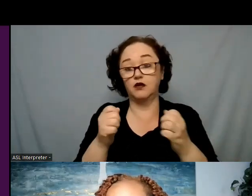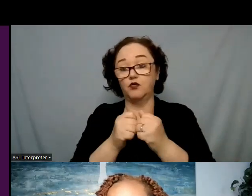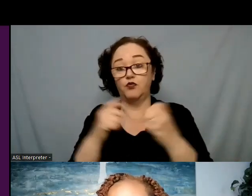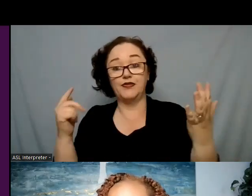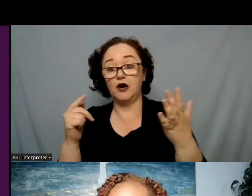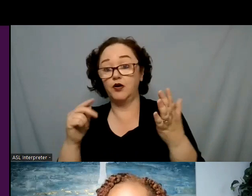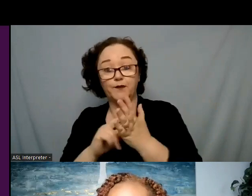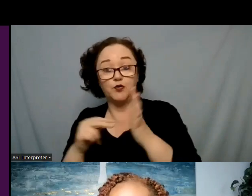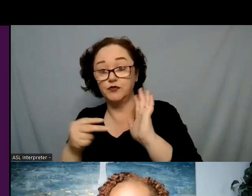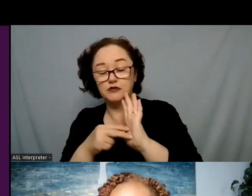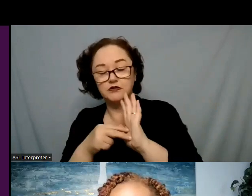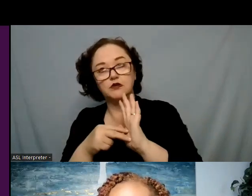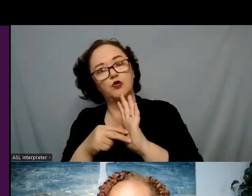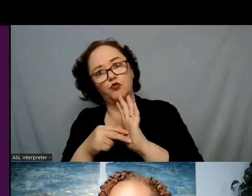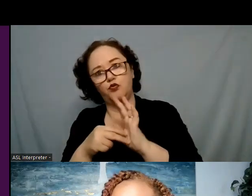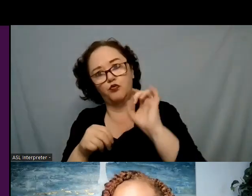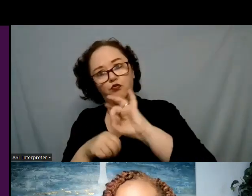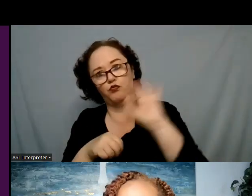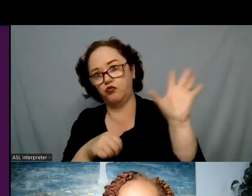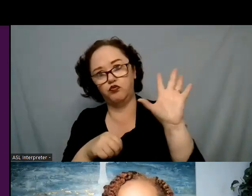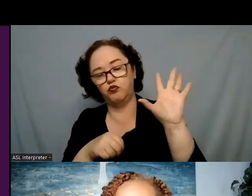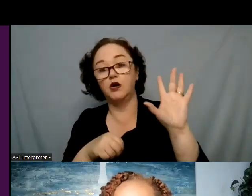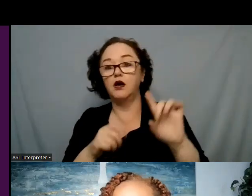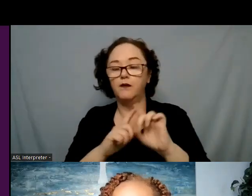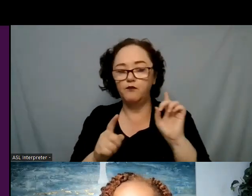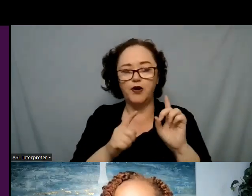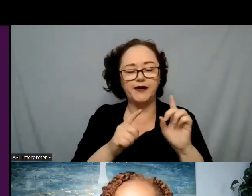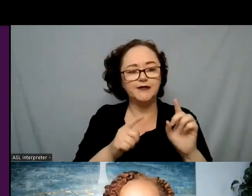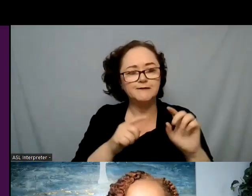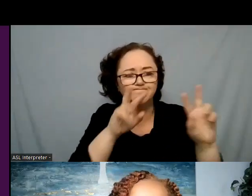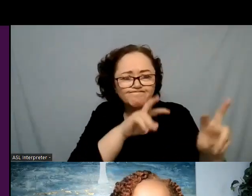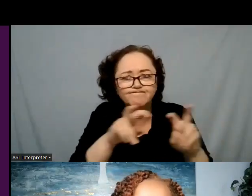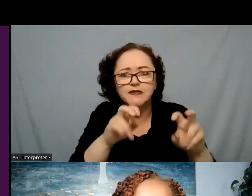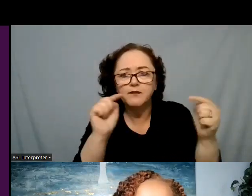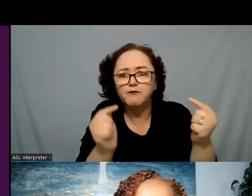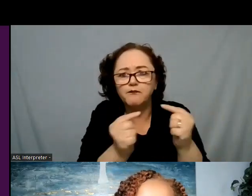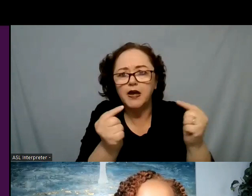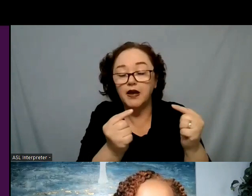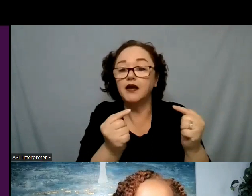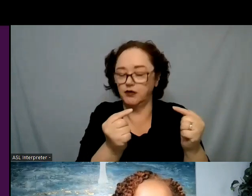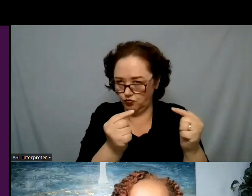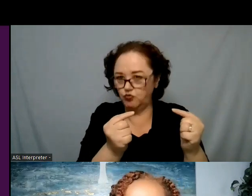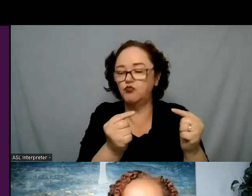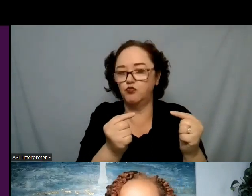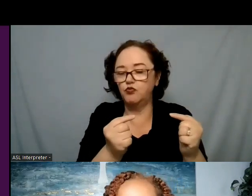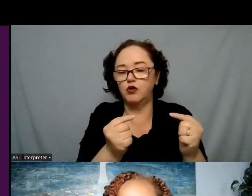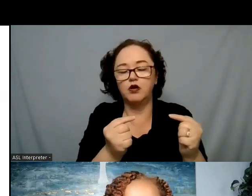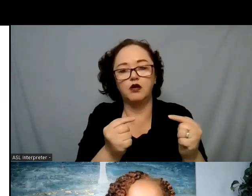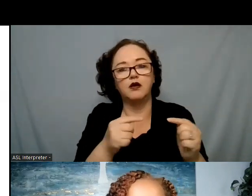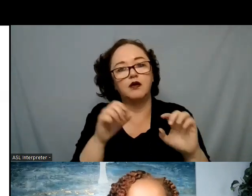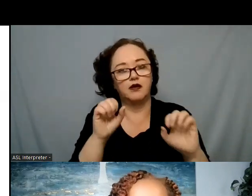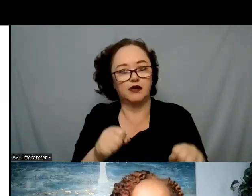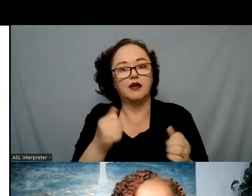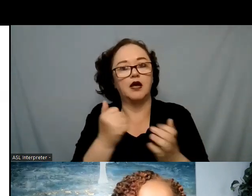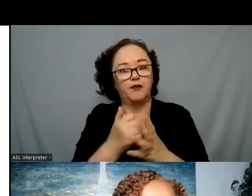but if we can address whatever that pain is that can often really be helpful and so I'm going to pass it back